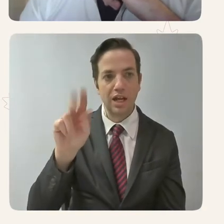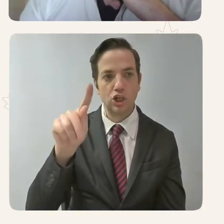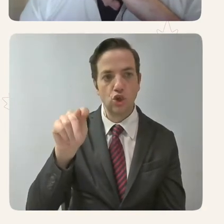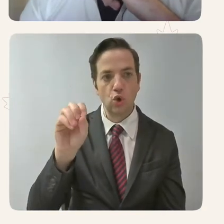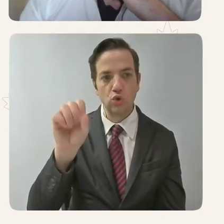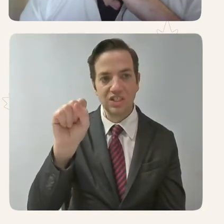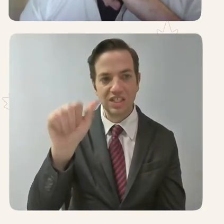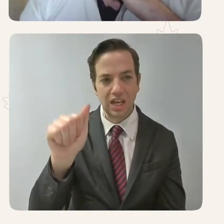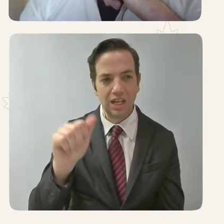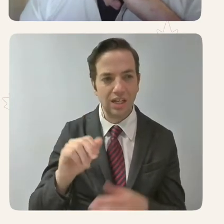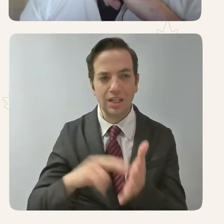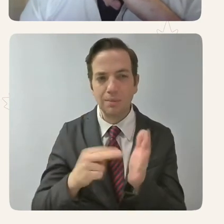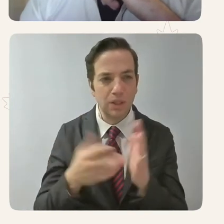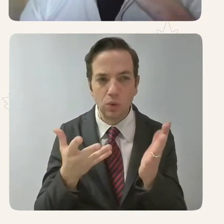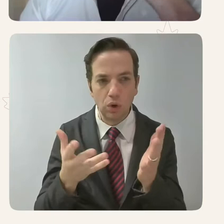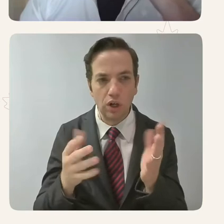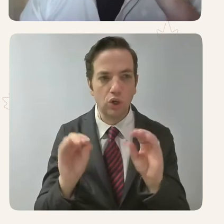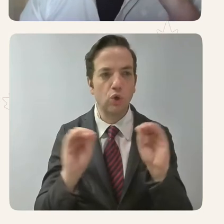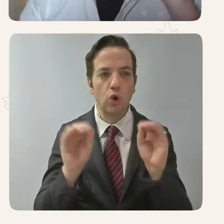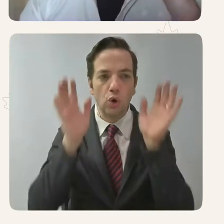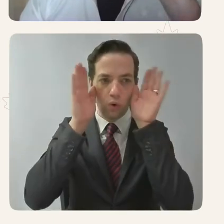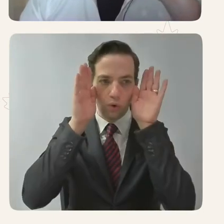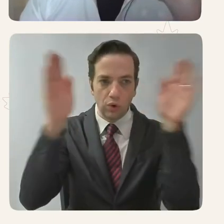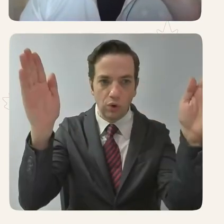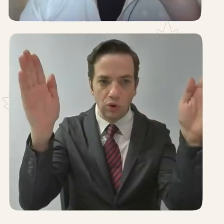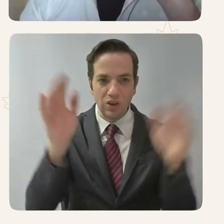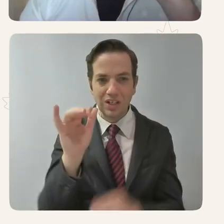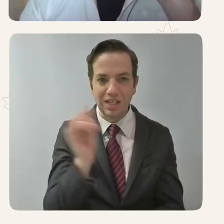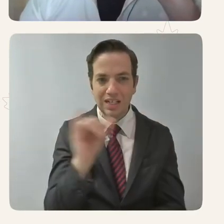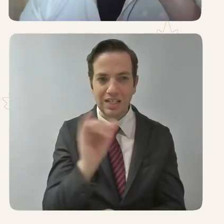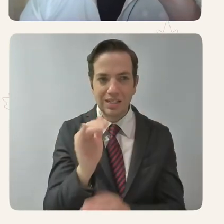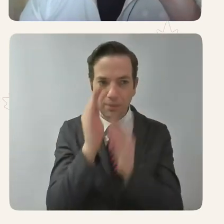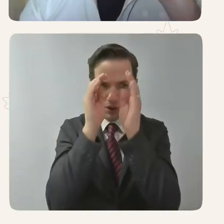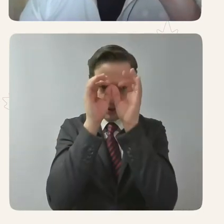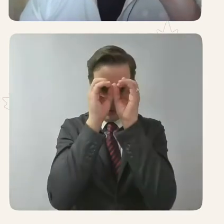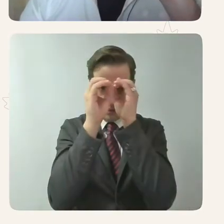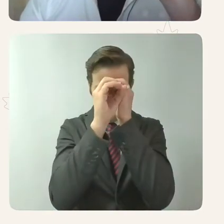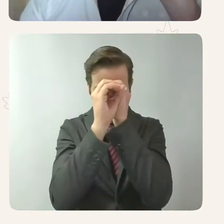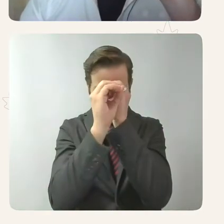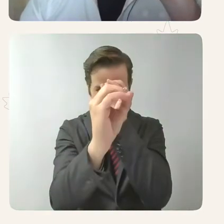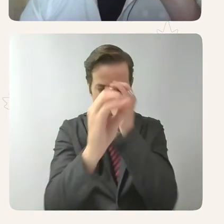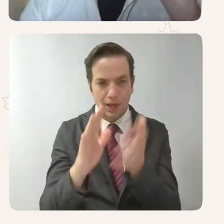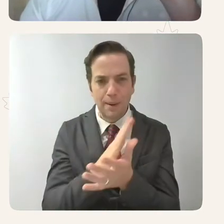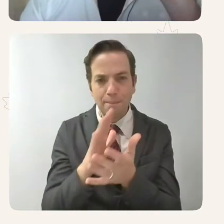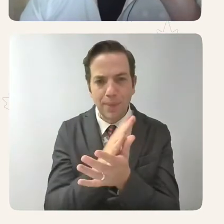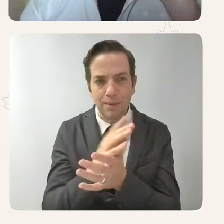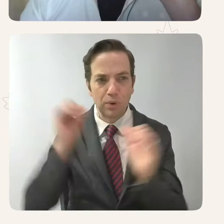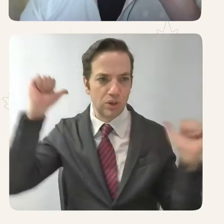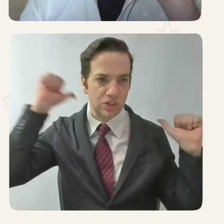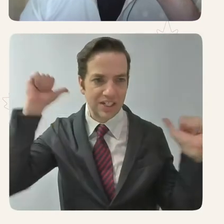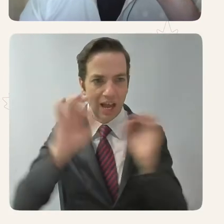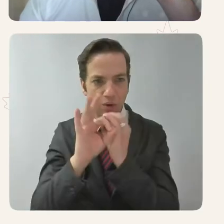peripheral vision and it's sort of like looking through the paper towel tube, if you will. Um,